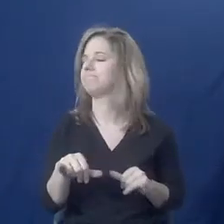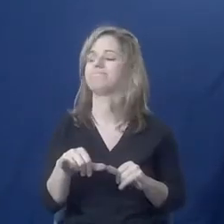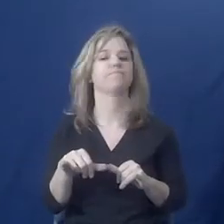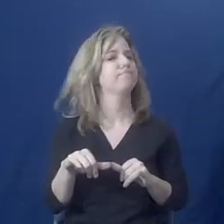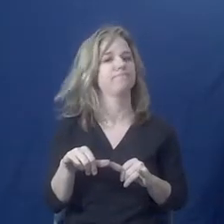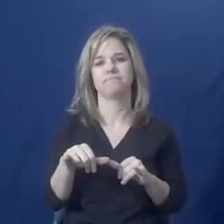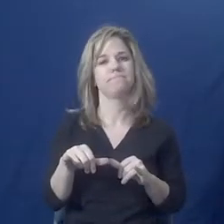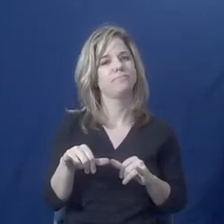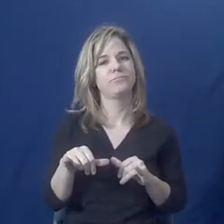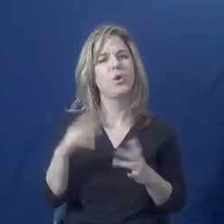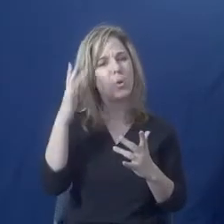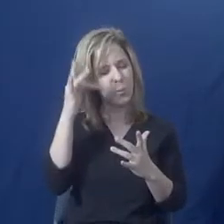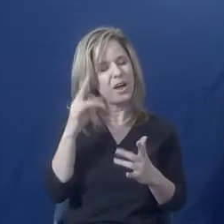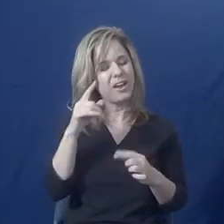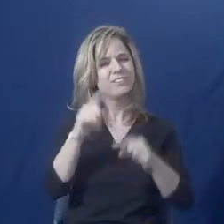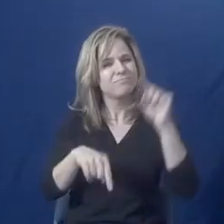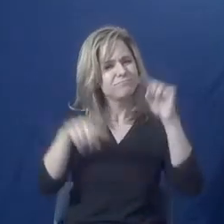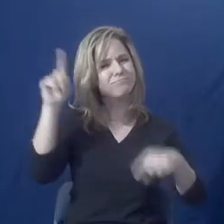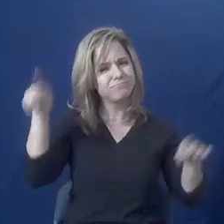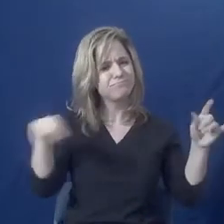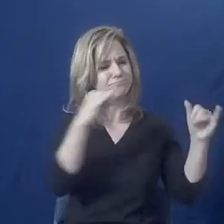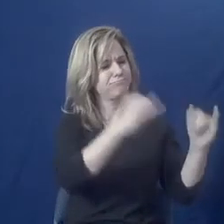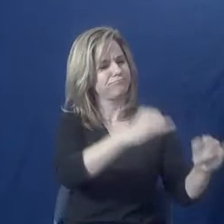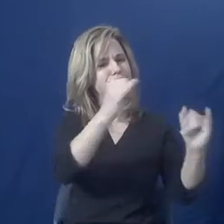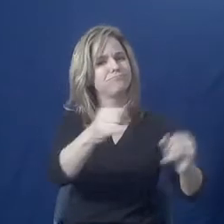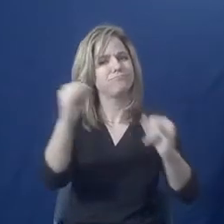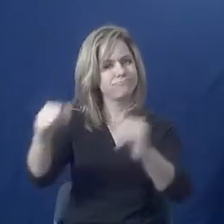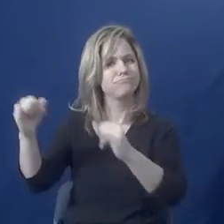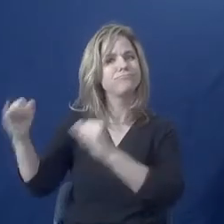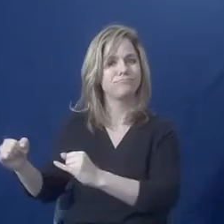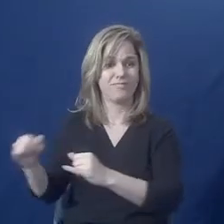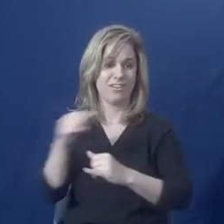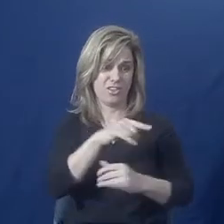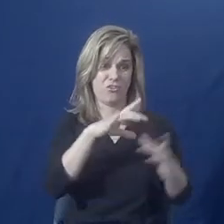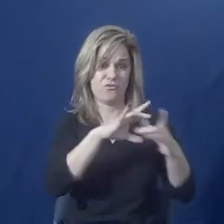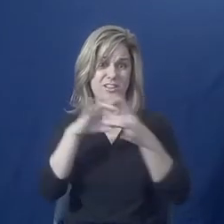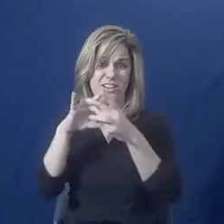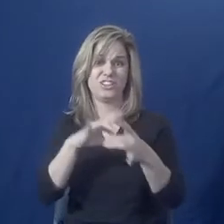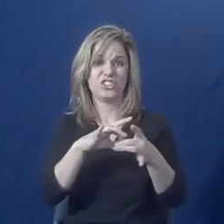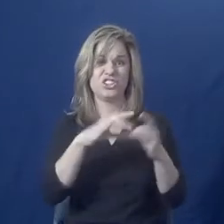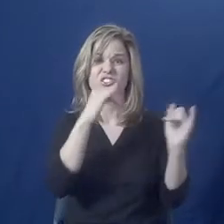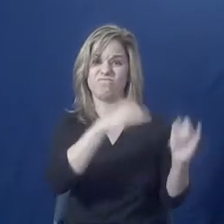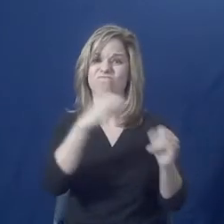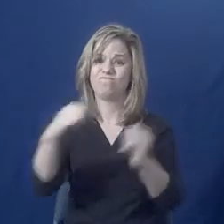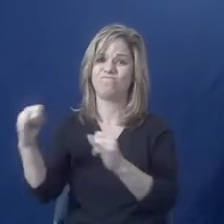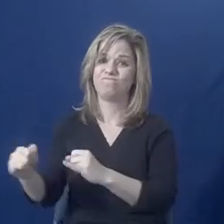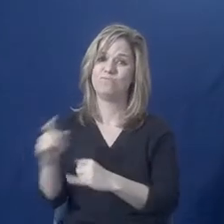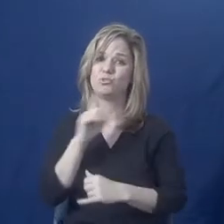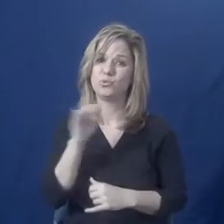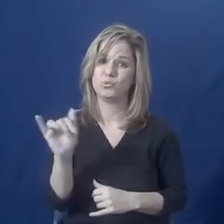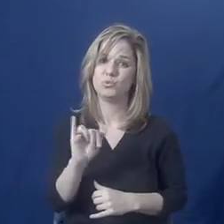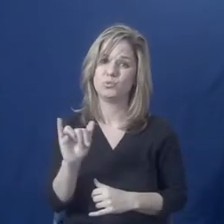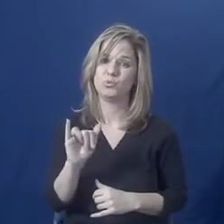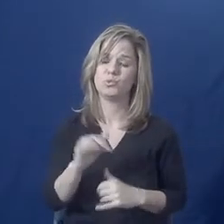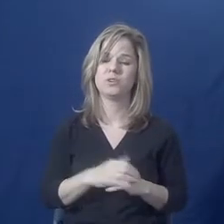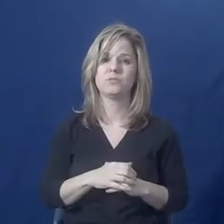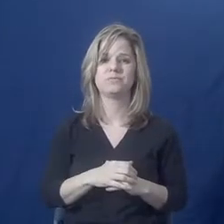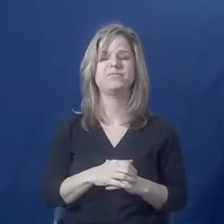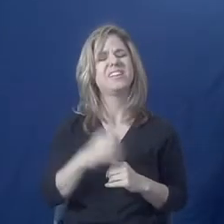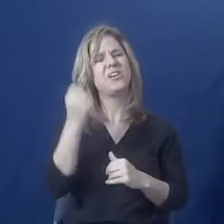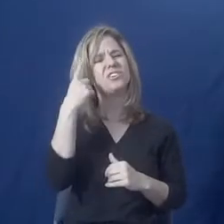Because each one of us is different and each one of those abusive relationships is different. There are some general